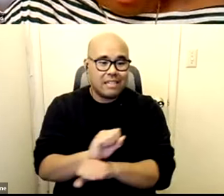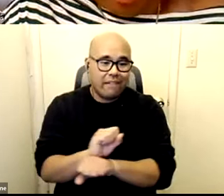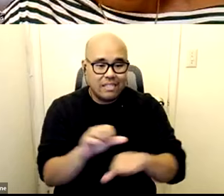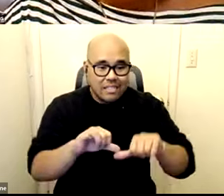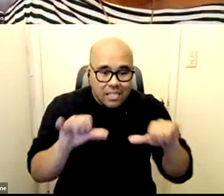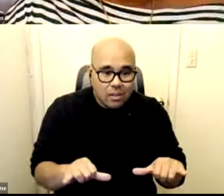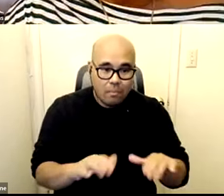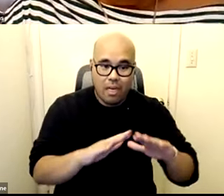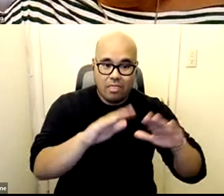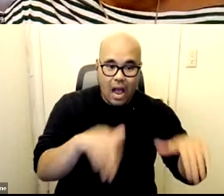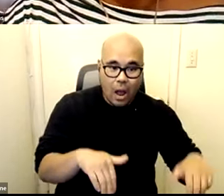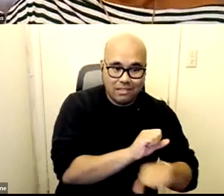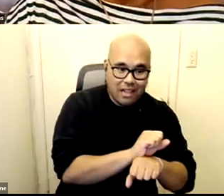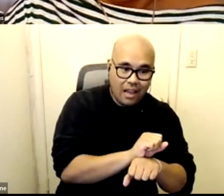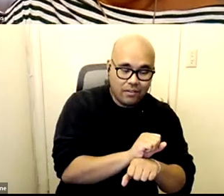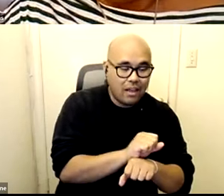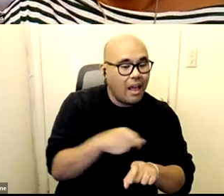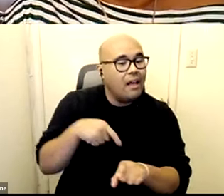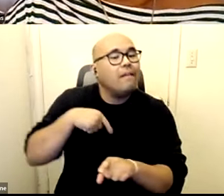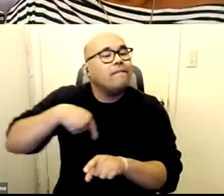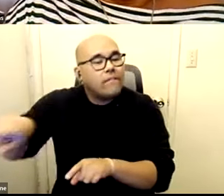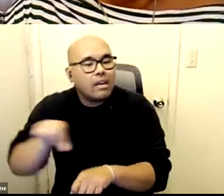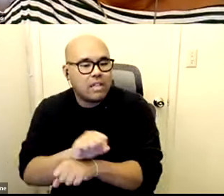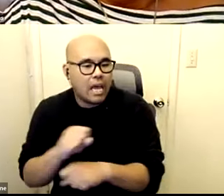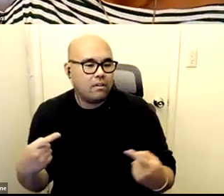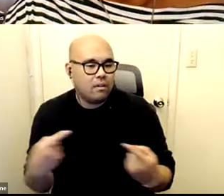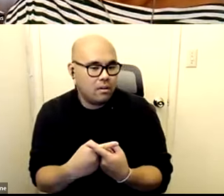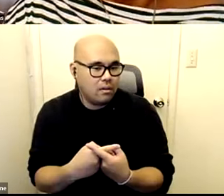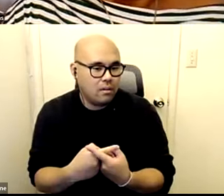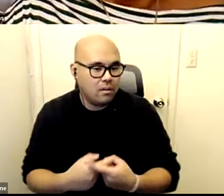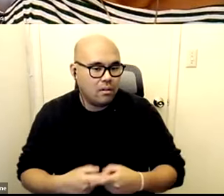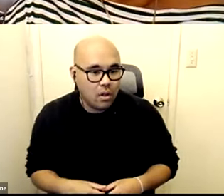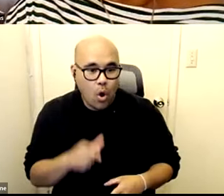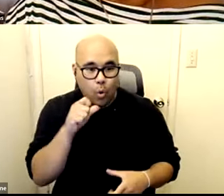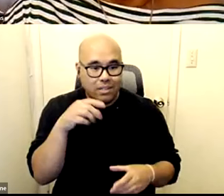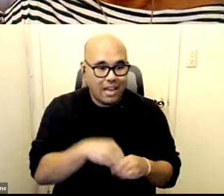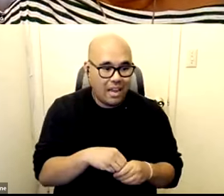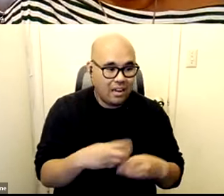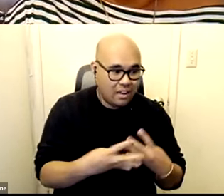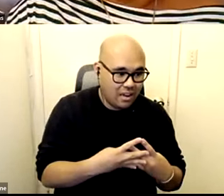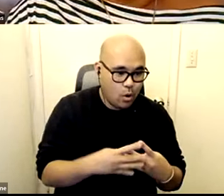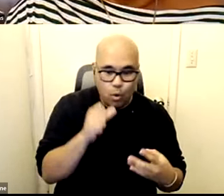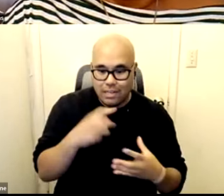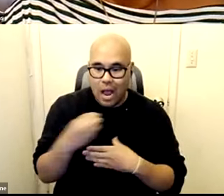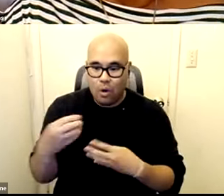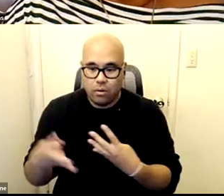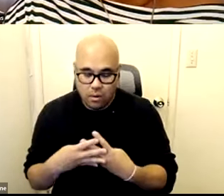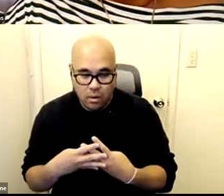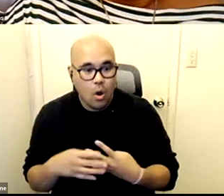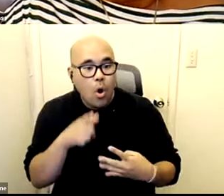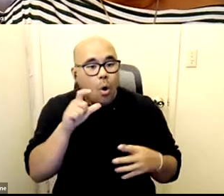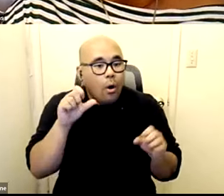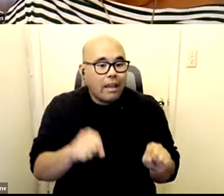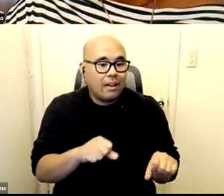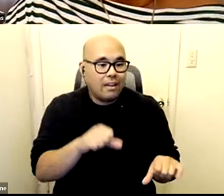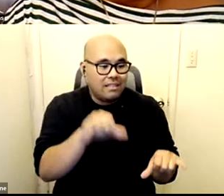um prison the end the person that's in the person that's out the the kid that gets to stay with a family member the one that